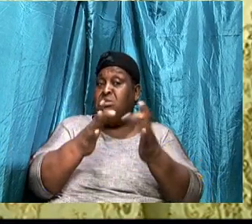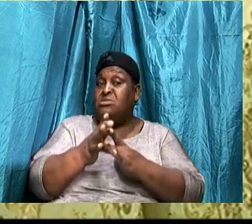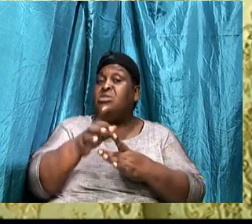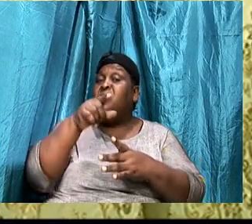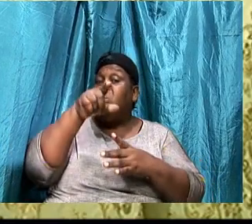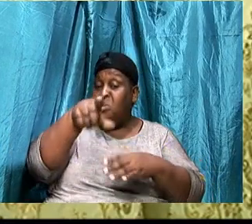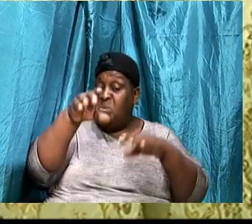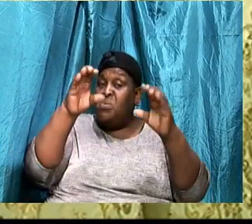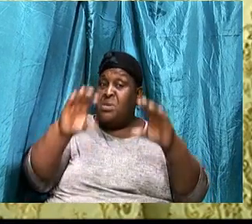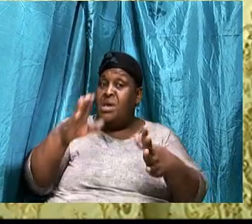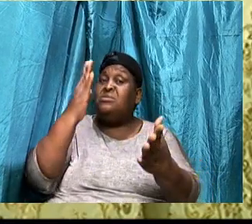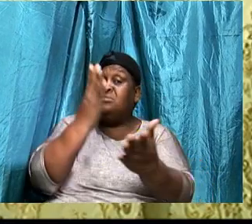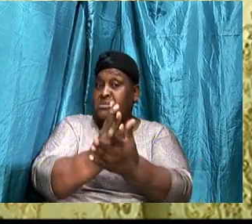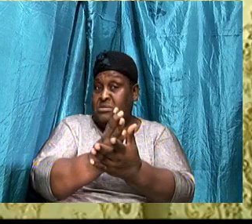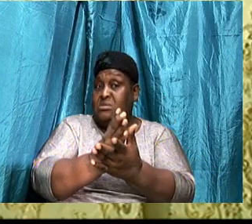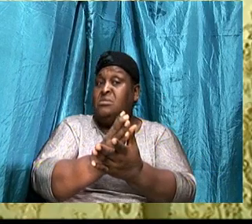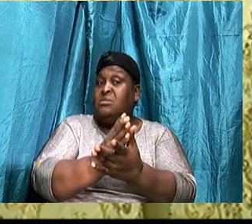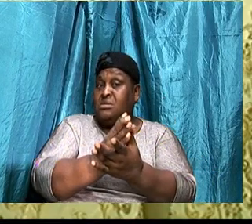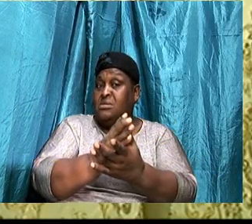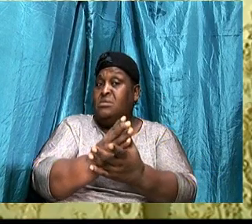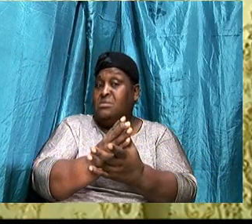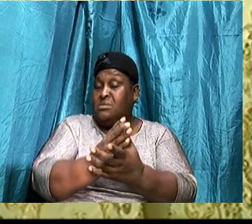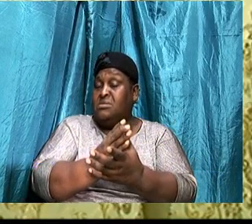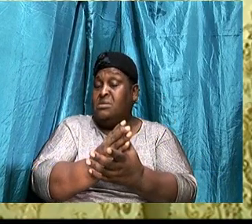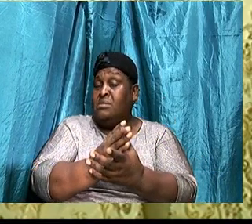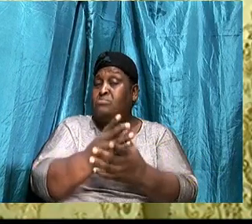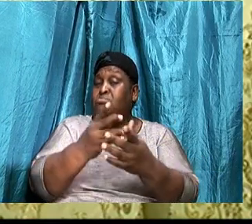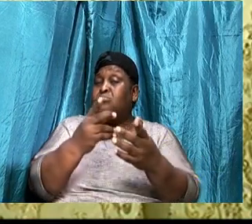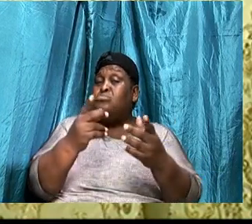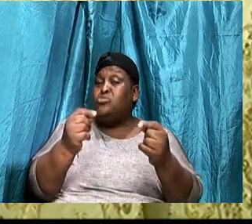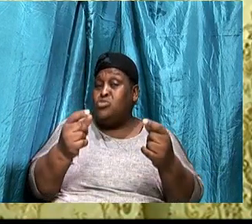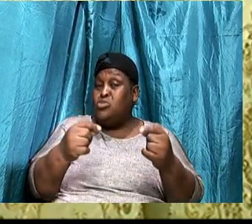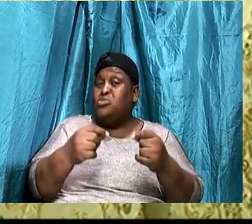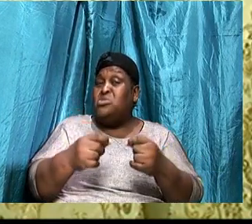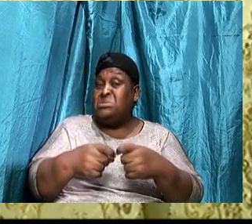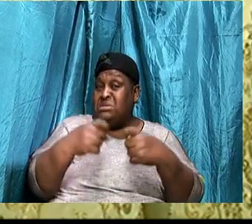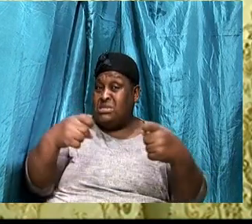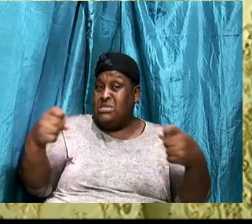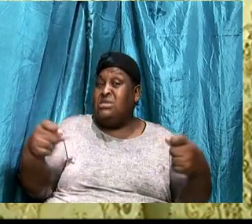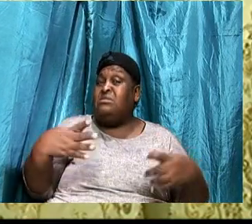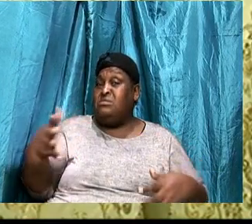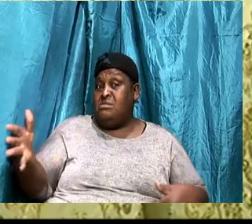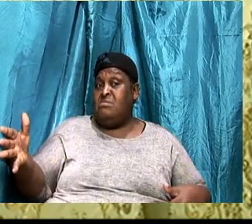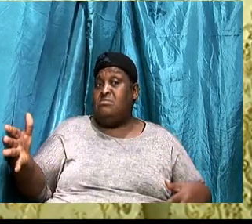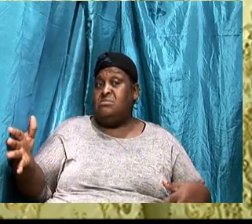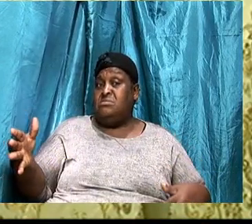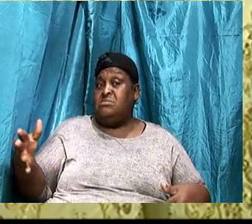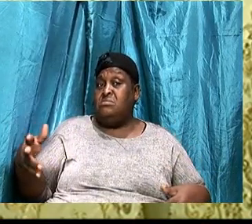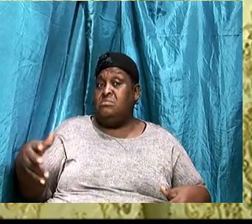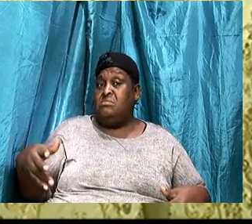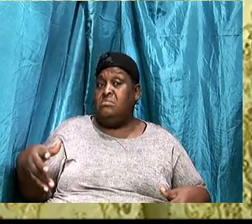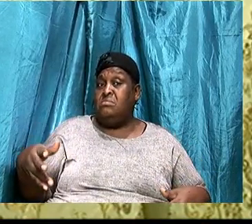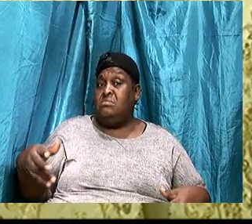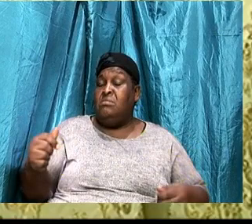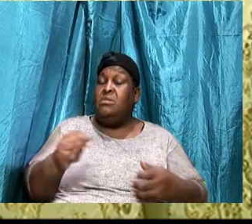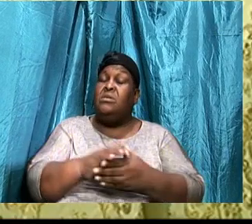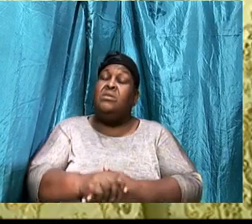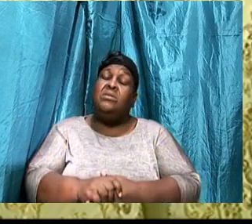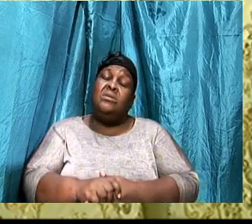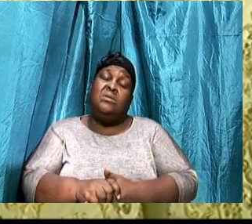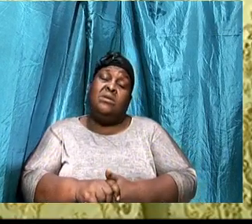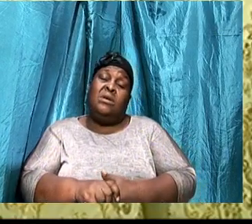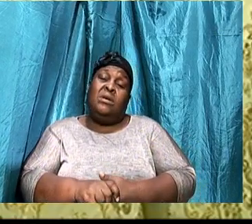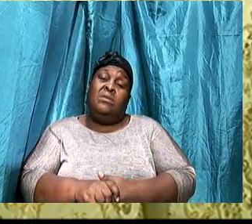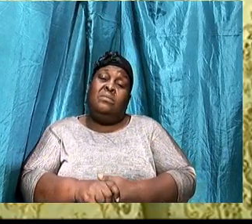the adversary throws at you. I don't want you to think that after a year or two years, it's going to be perfect. No.